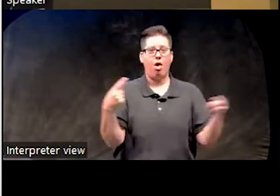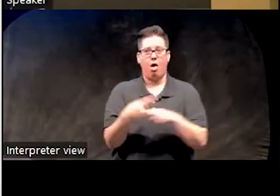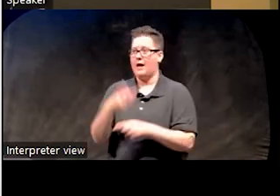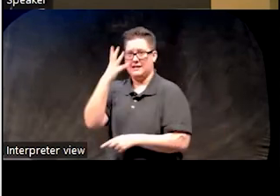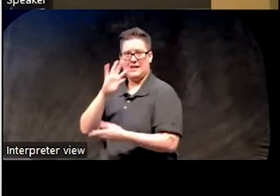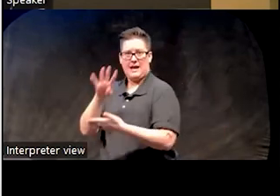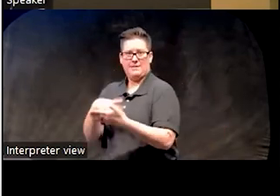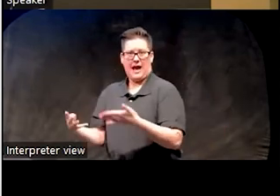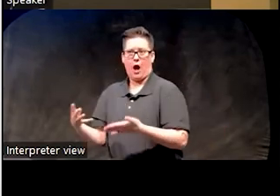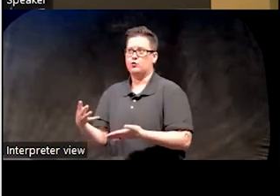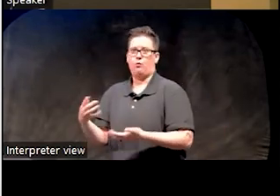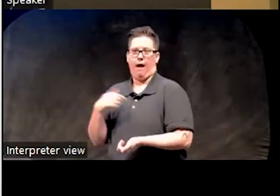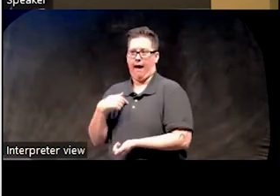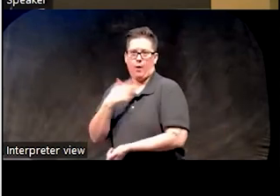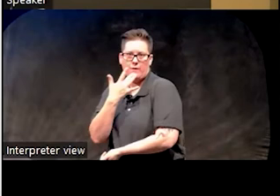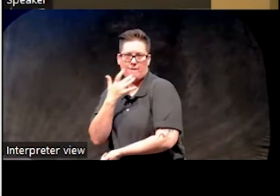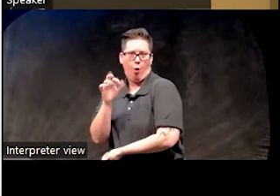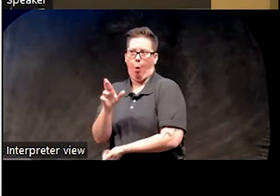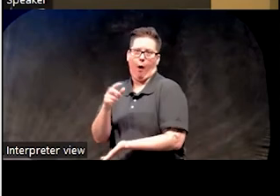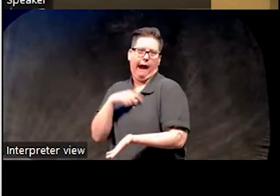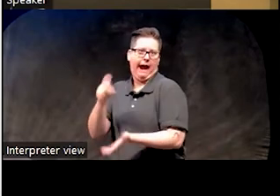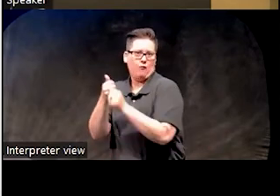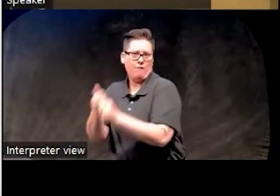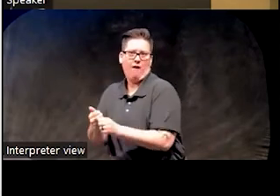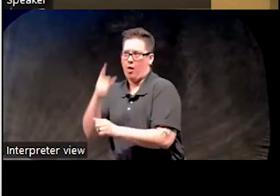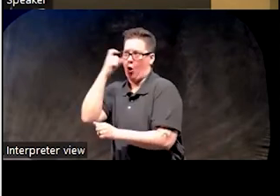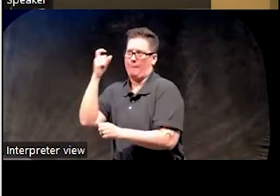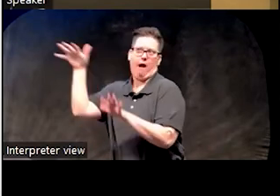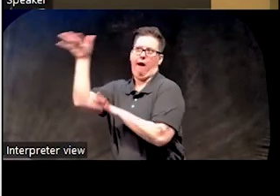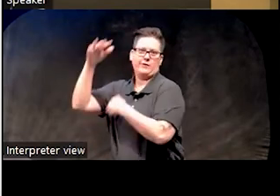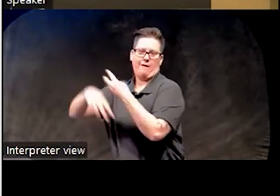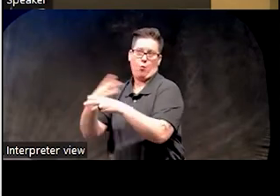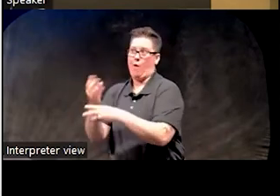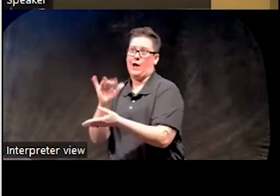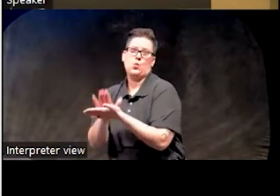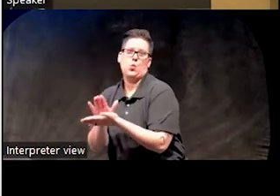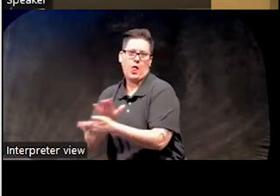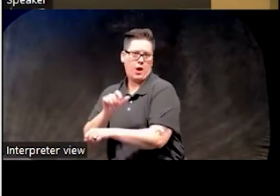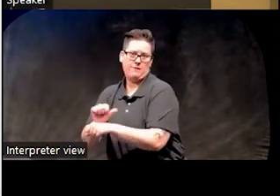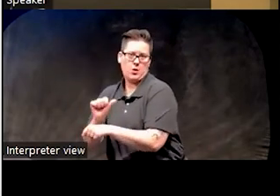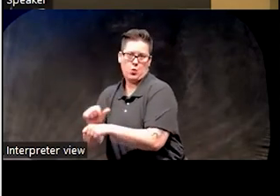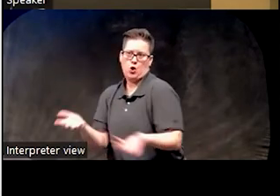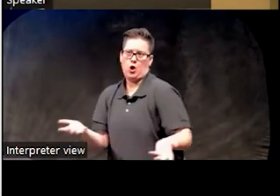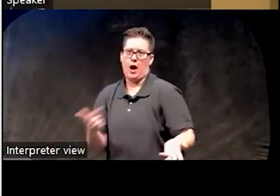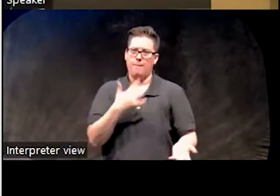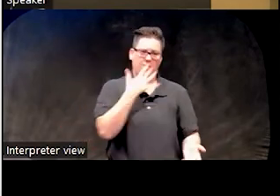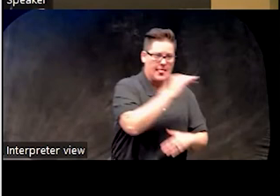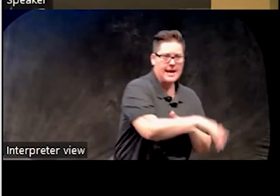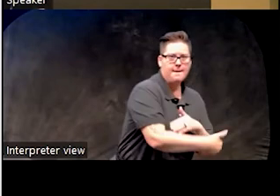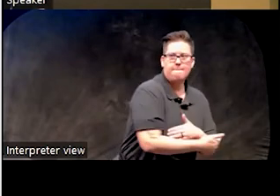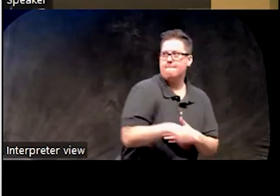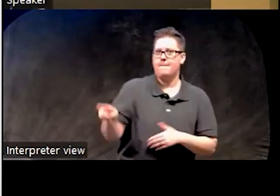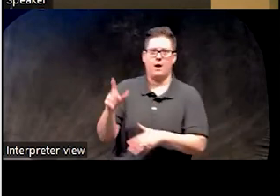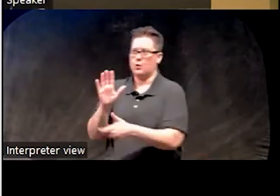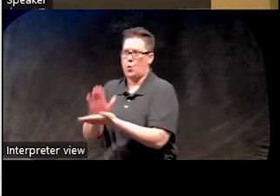the sleep schedule that's preferred by the patient or dictated by external circumstances like school or work. Uh, we see a lot